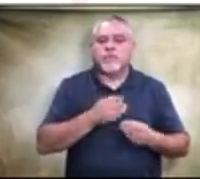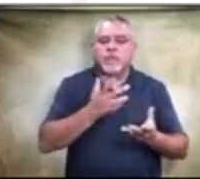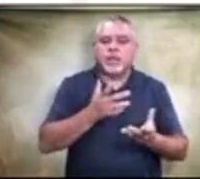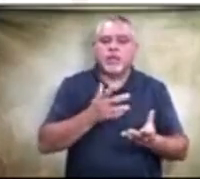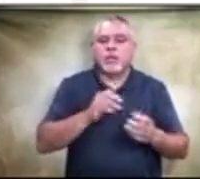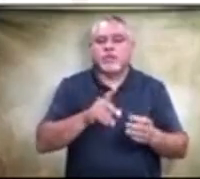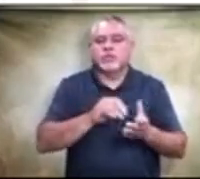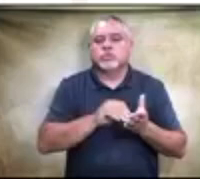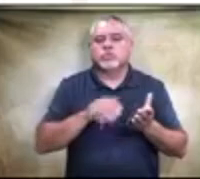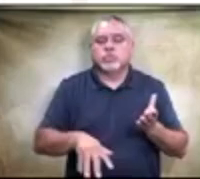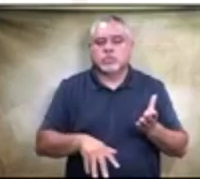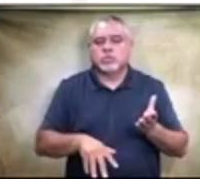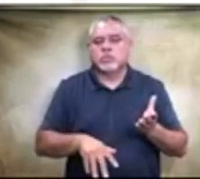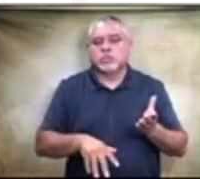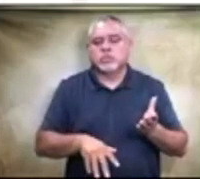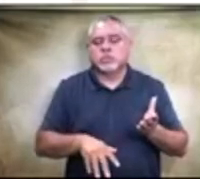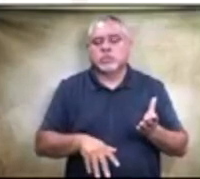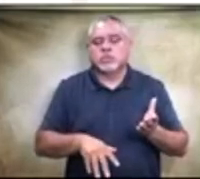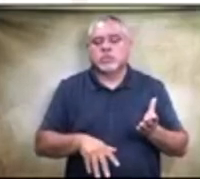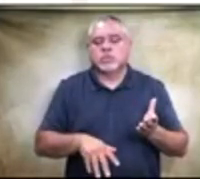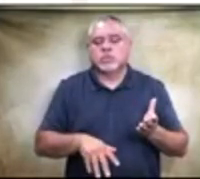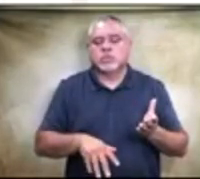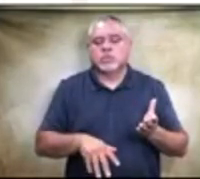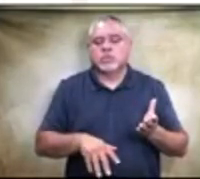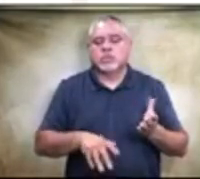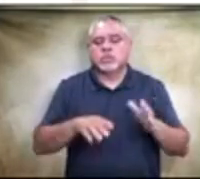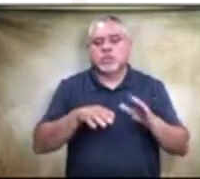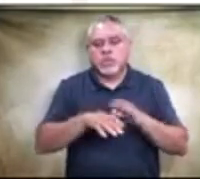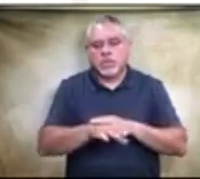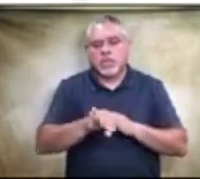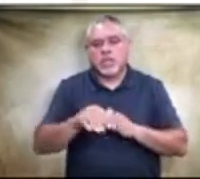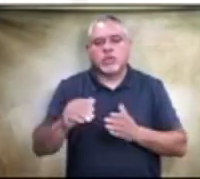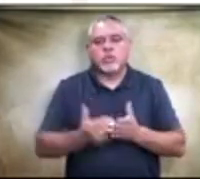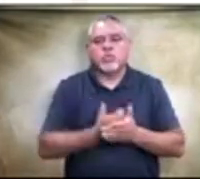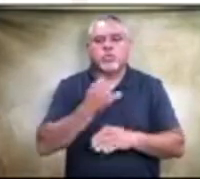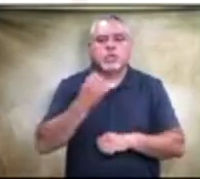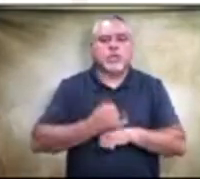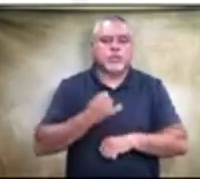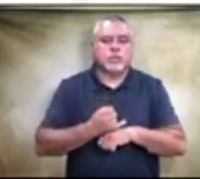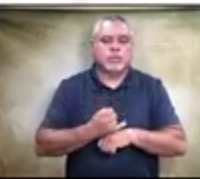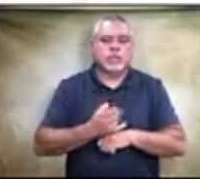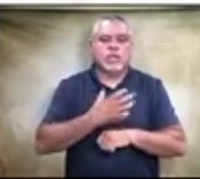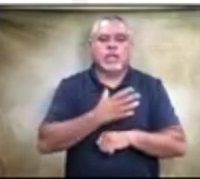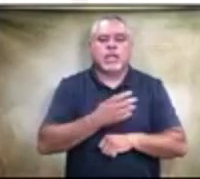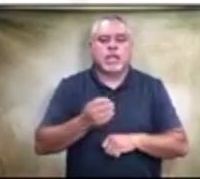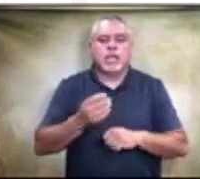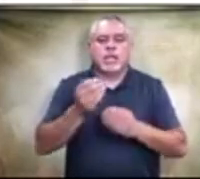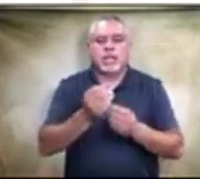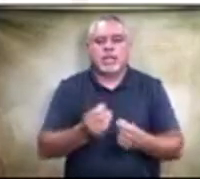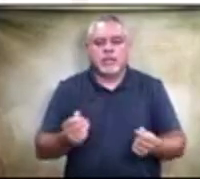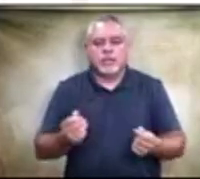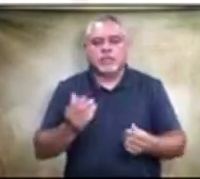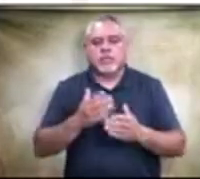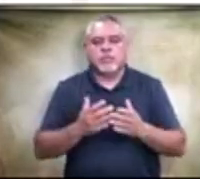get into that new campus and also alleviate the overcrowding that